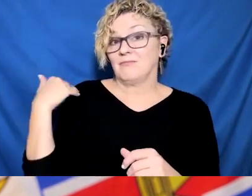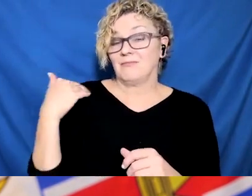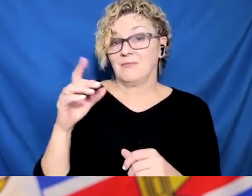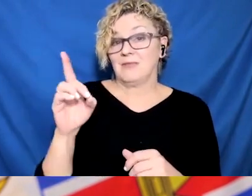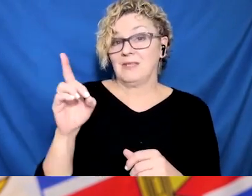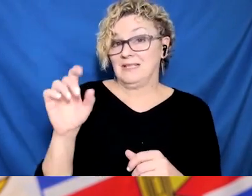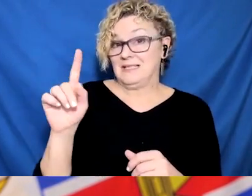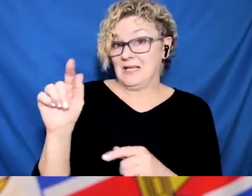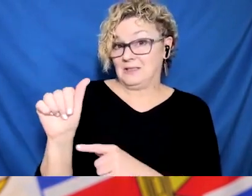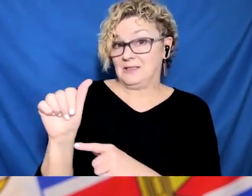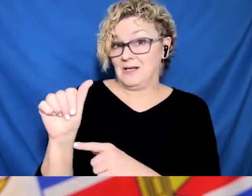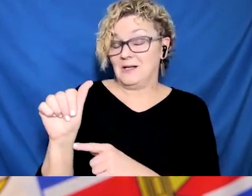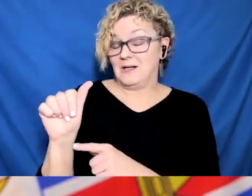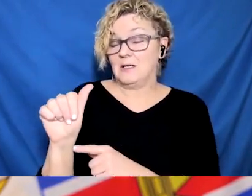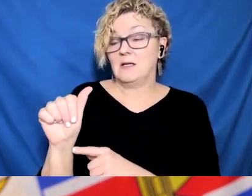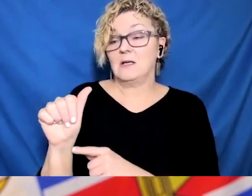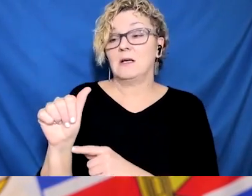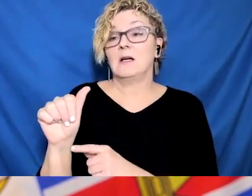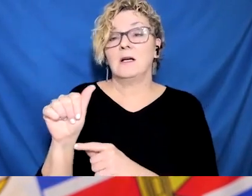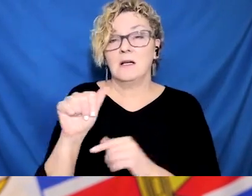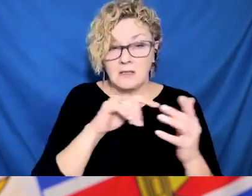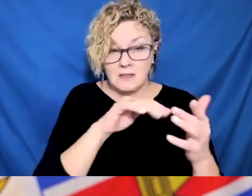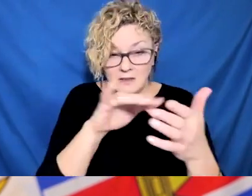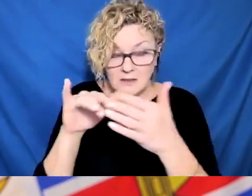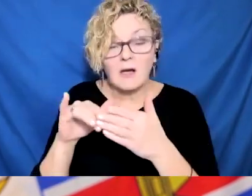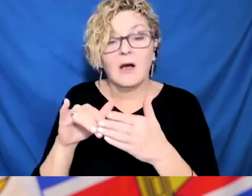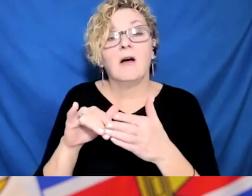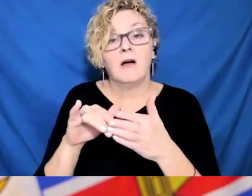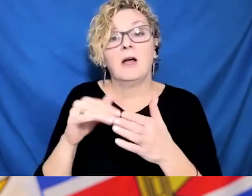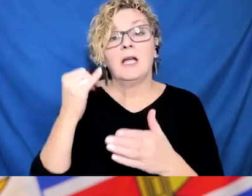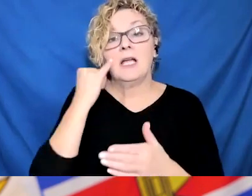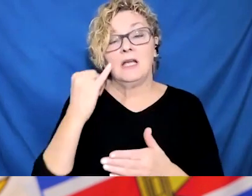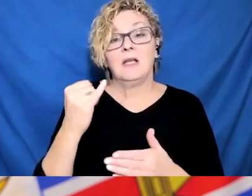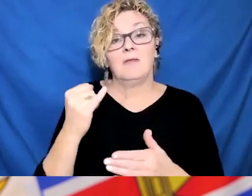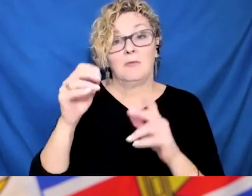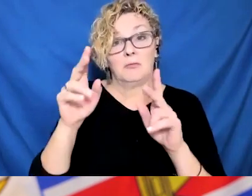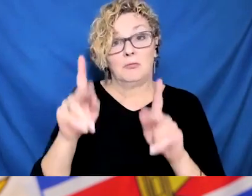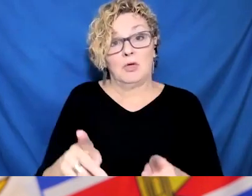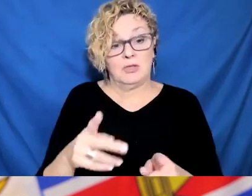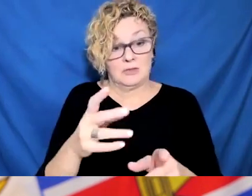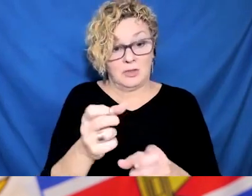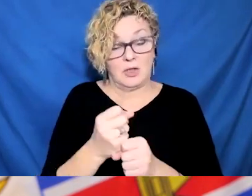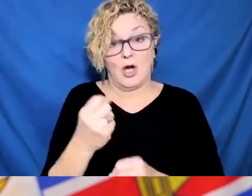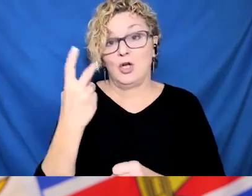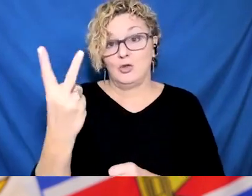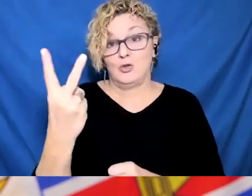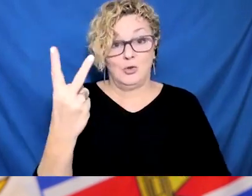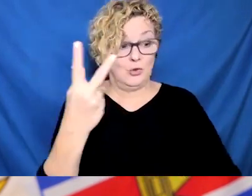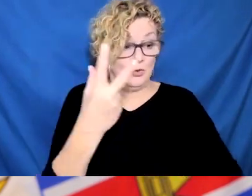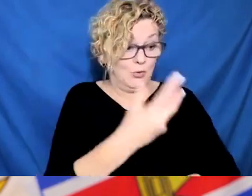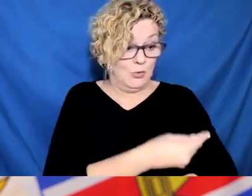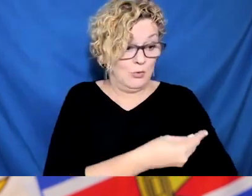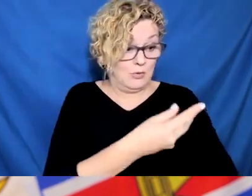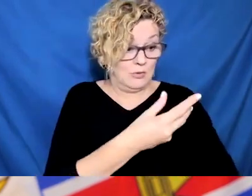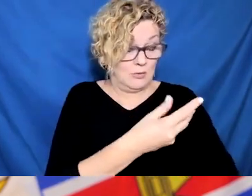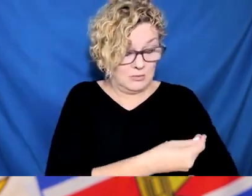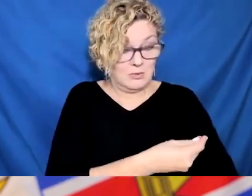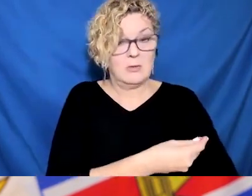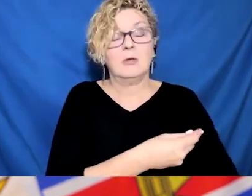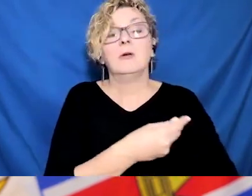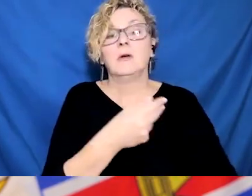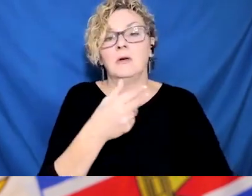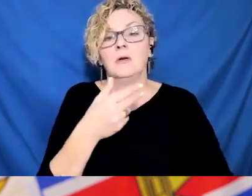we can use the rapid tests for the people that we have more, who are newer visits. And if there's none at all,